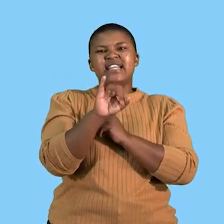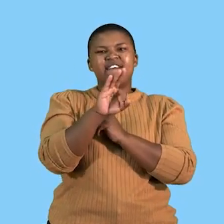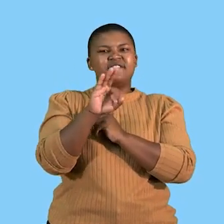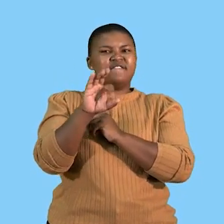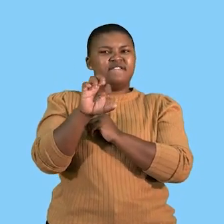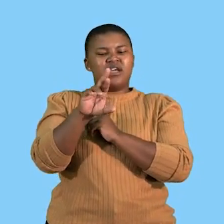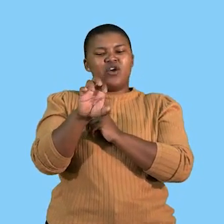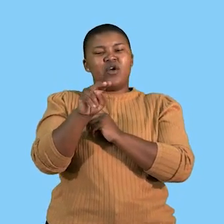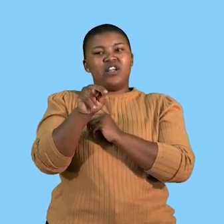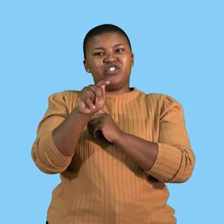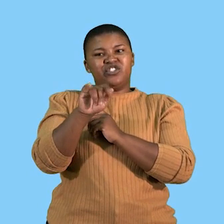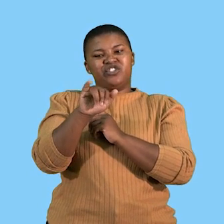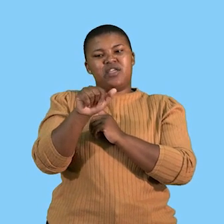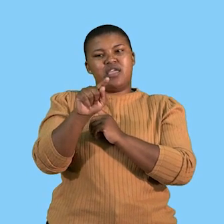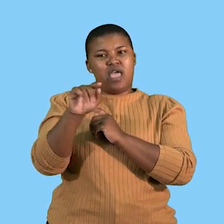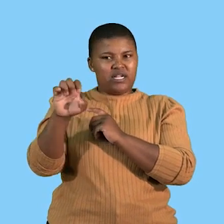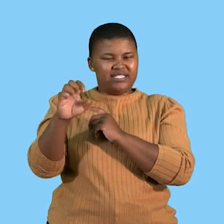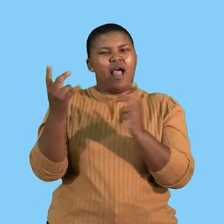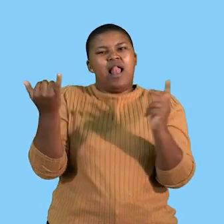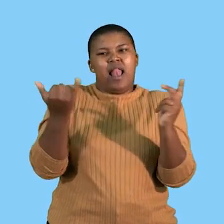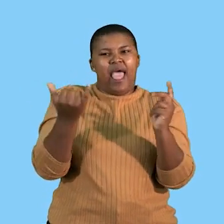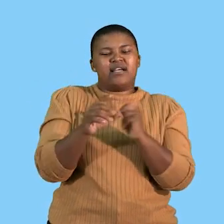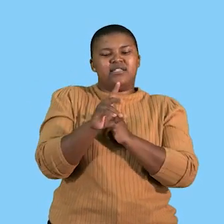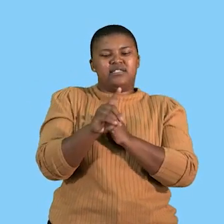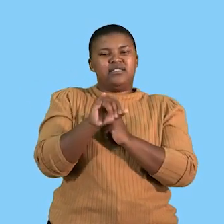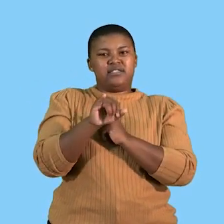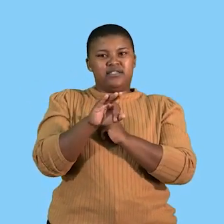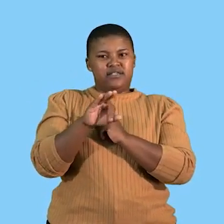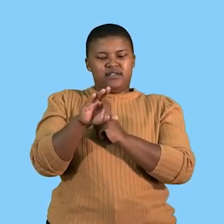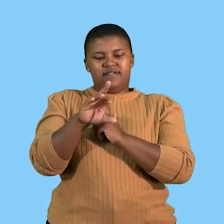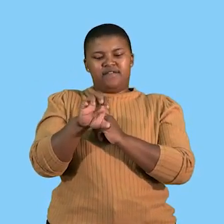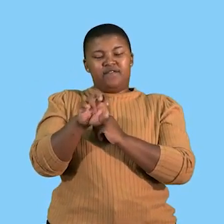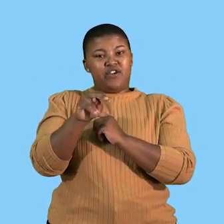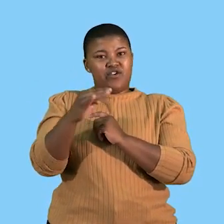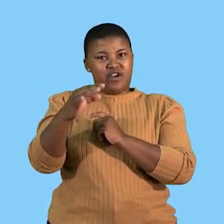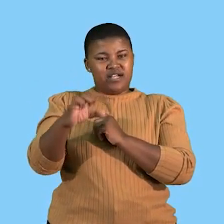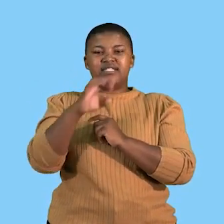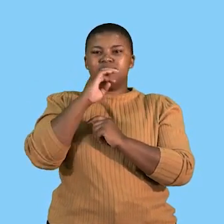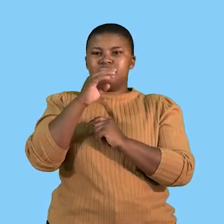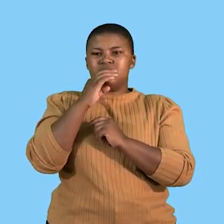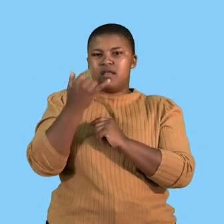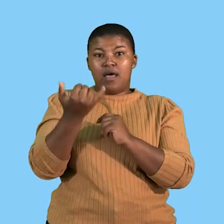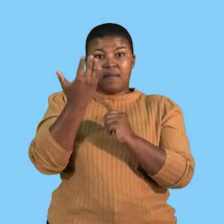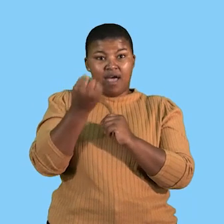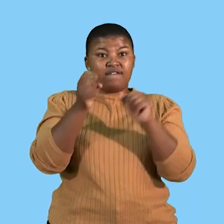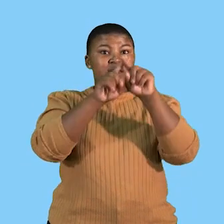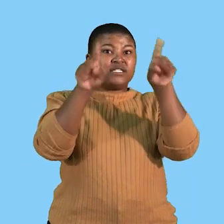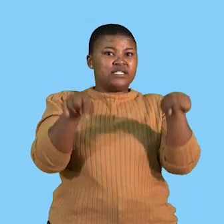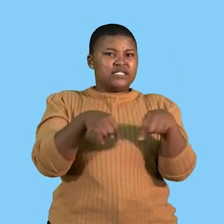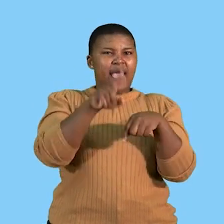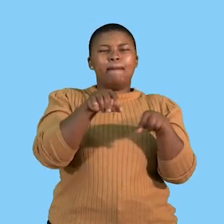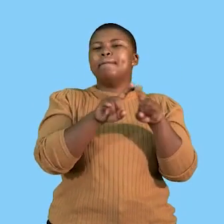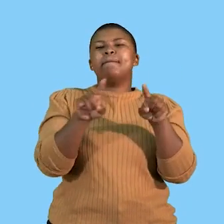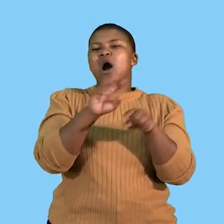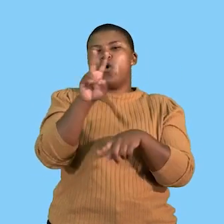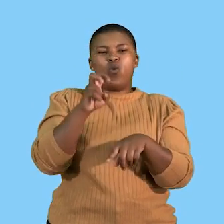So they want us to discuss the difference between management and leadership. So what we're basically going to do is I've got a little table here.